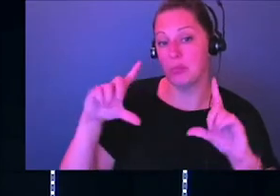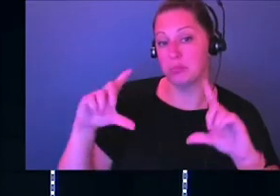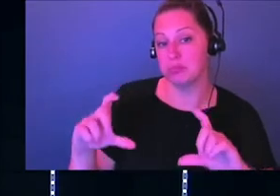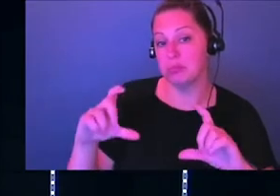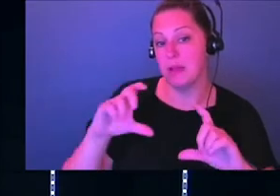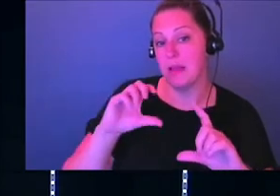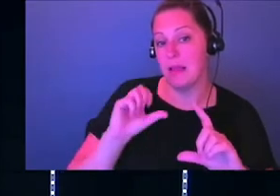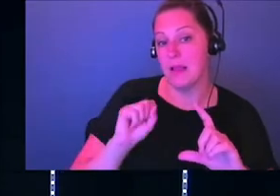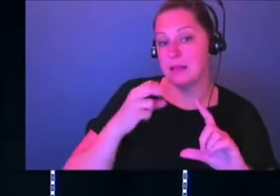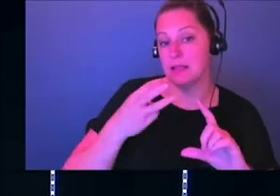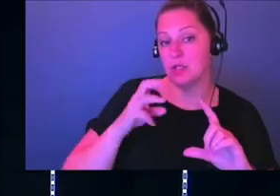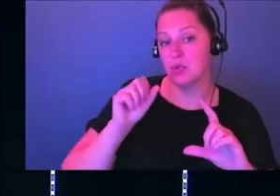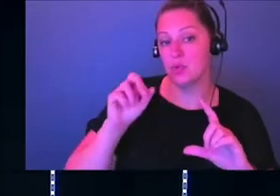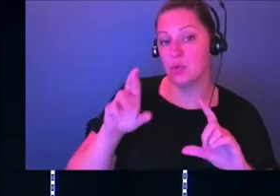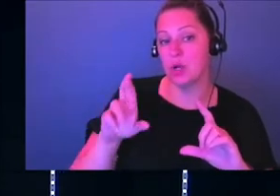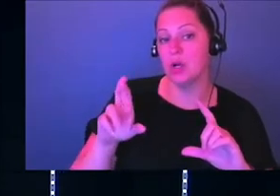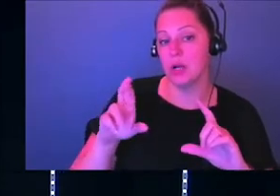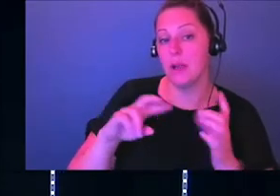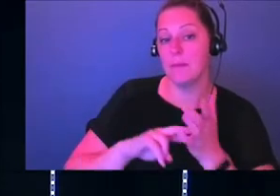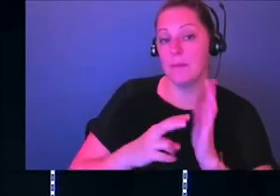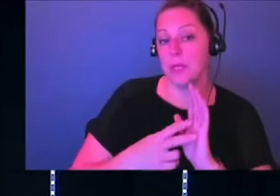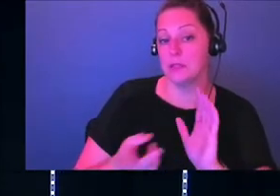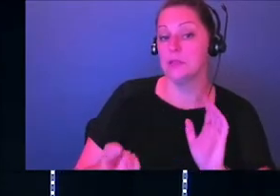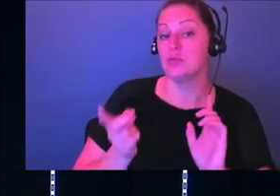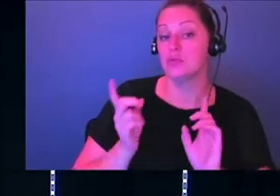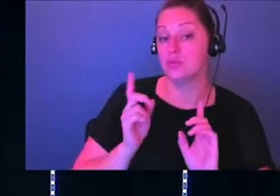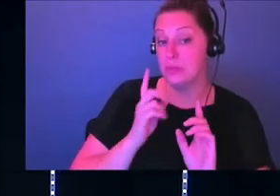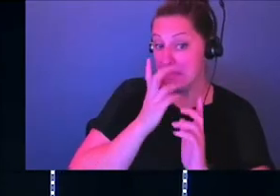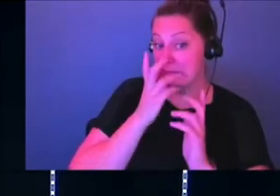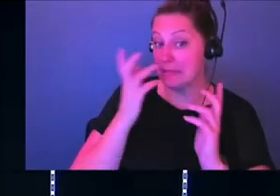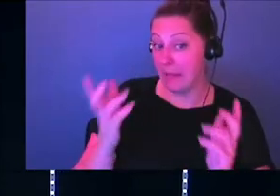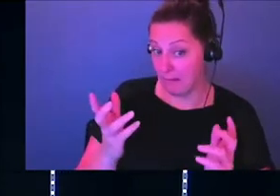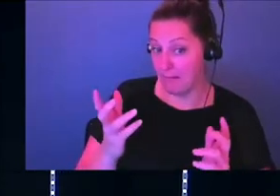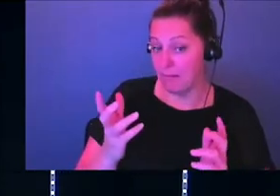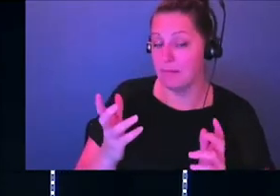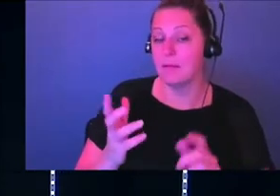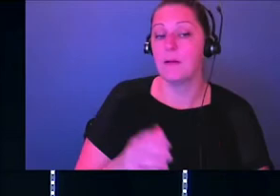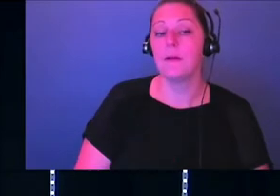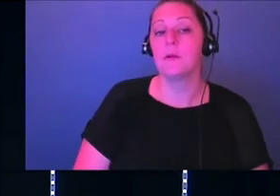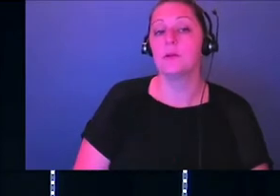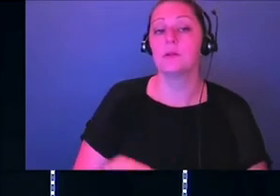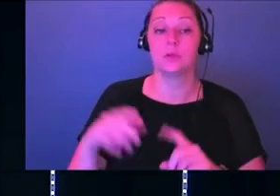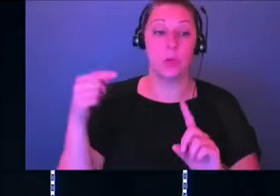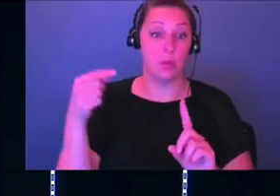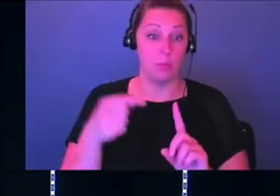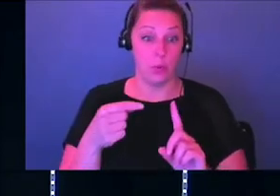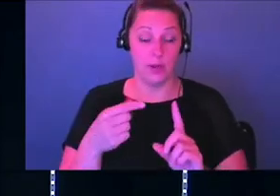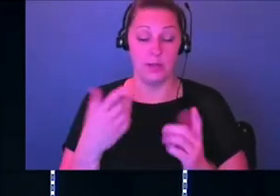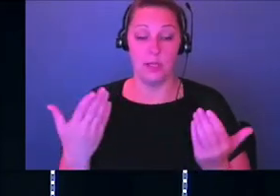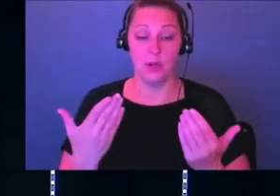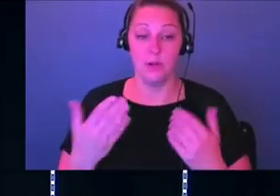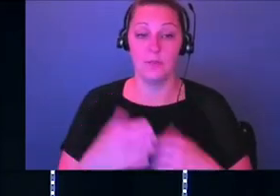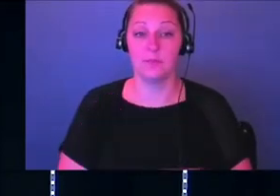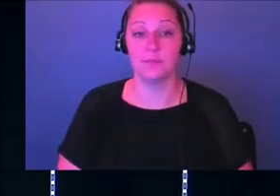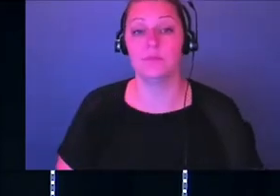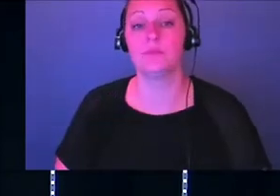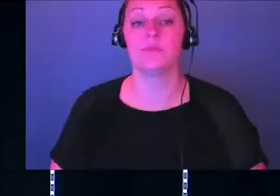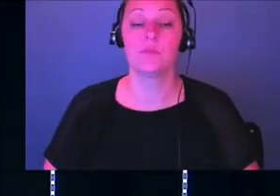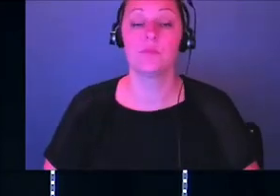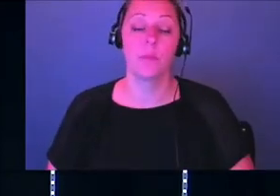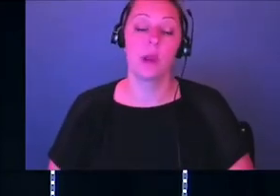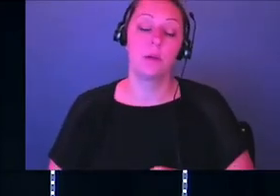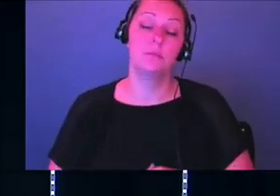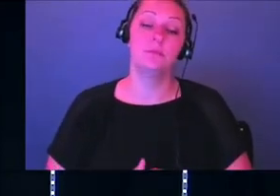to sing, literally to sing, okay? So the point, okay, that I'm trying to make as I quickly went through that is